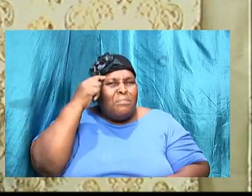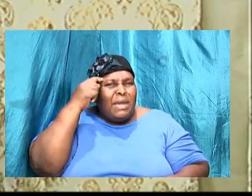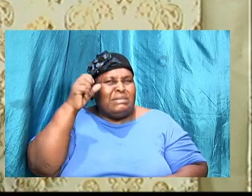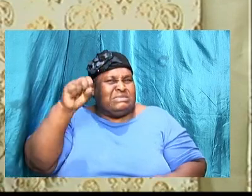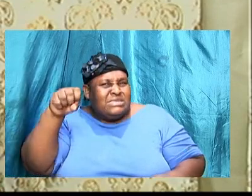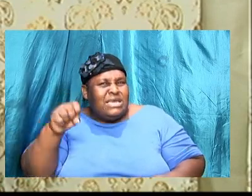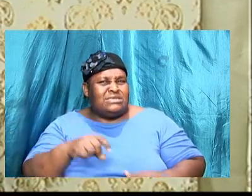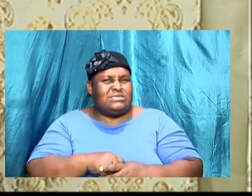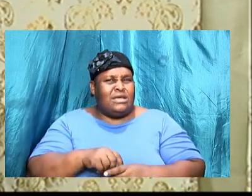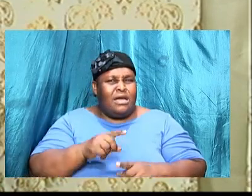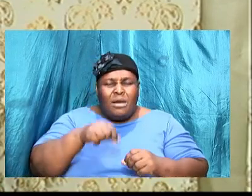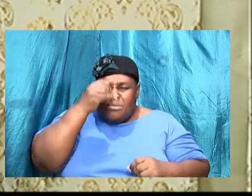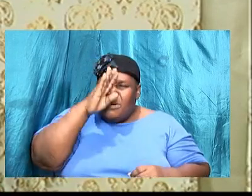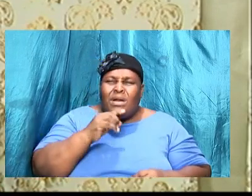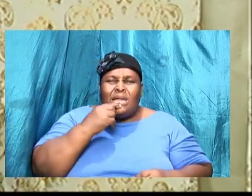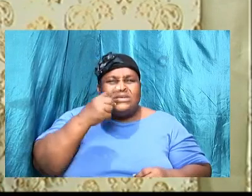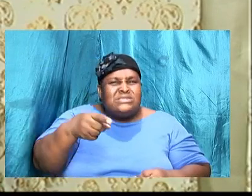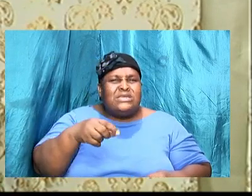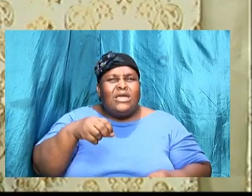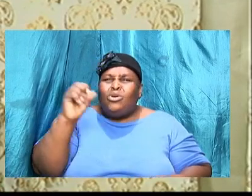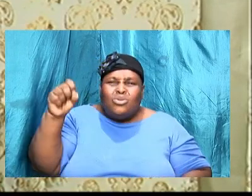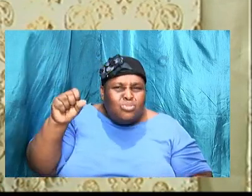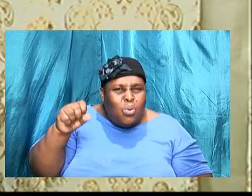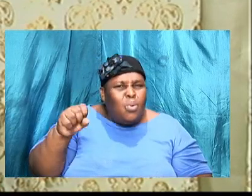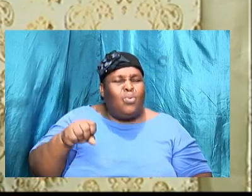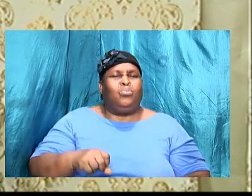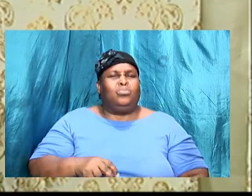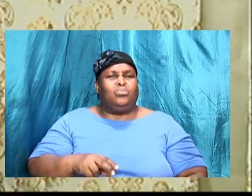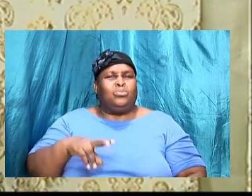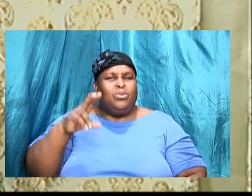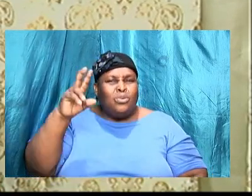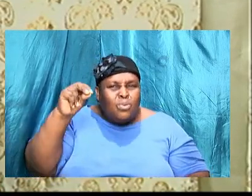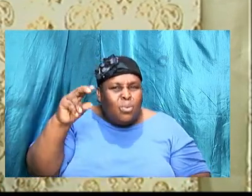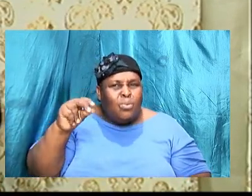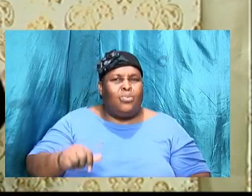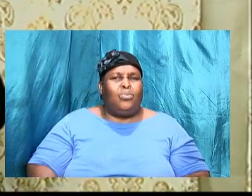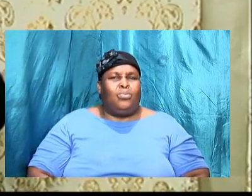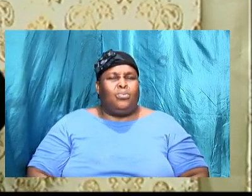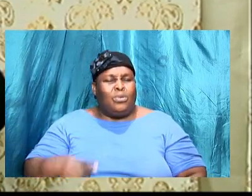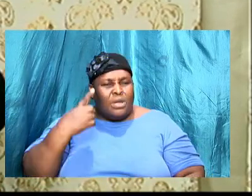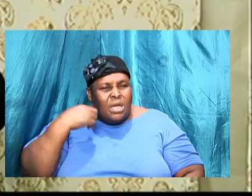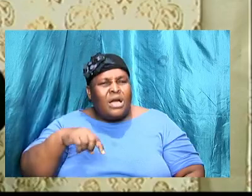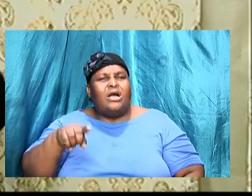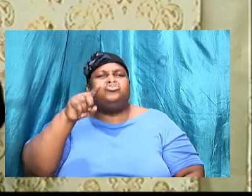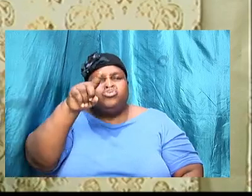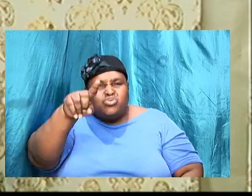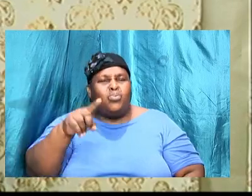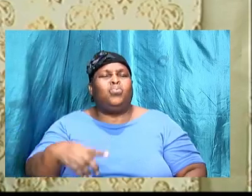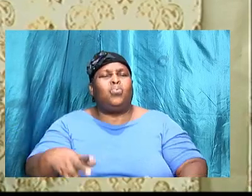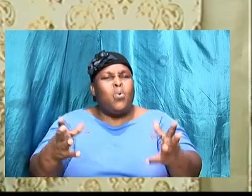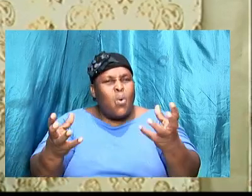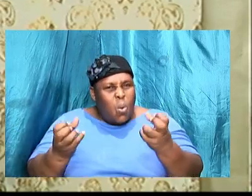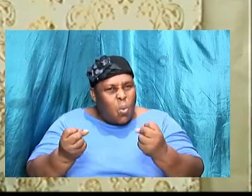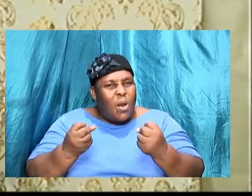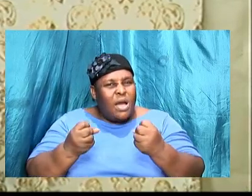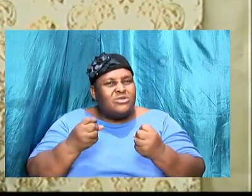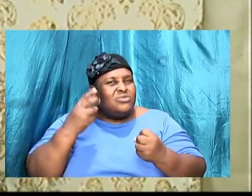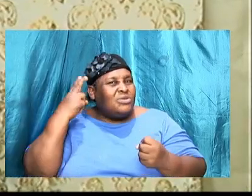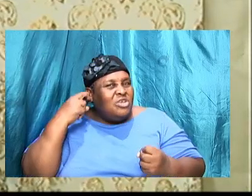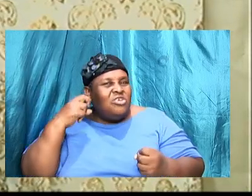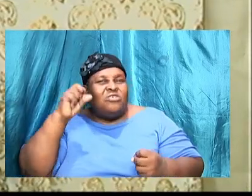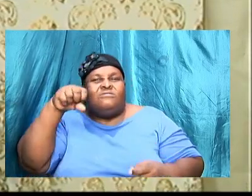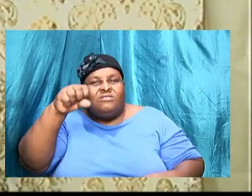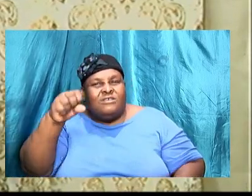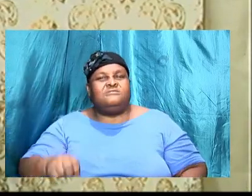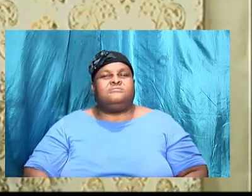God is saying no you believe that God is saying yes because you you get overly anxious about this thing